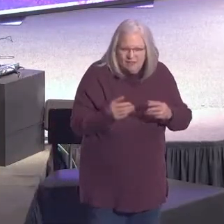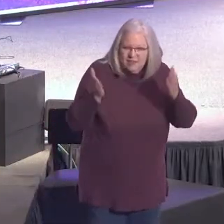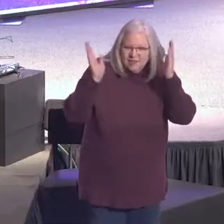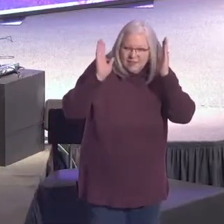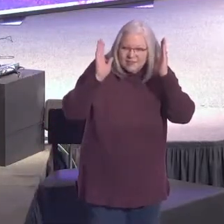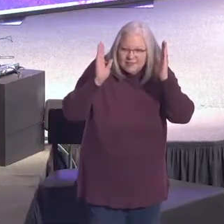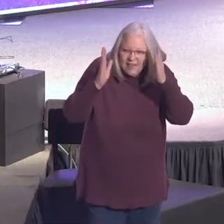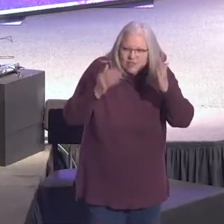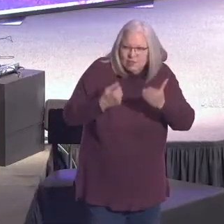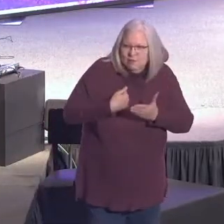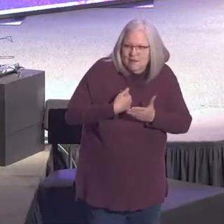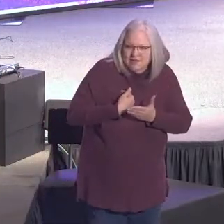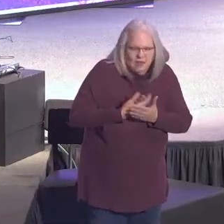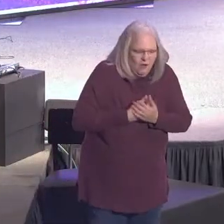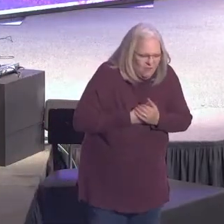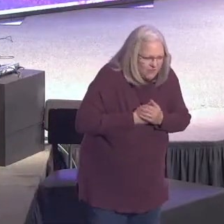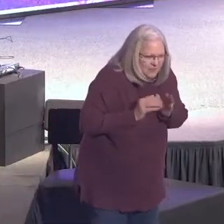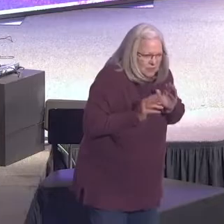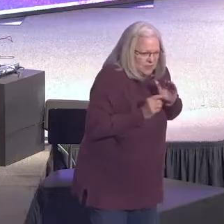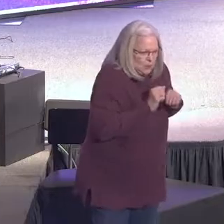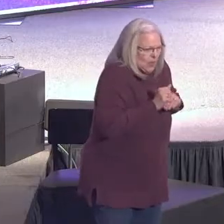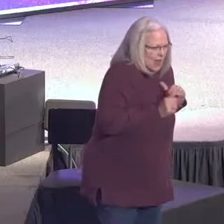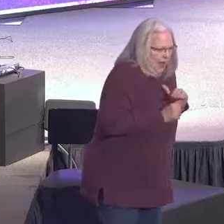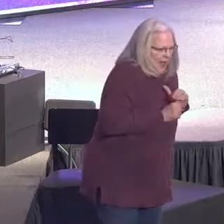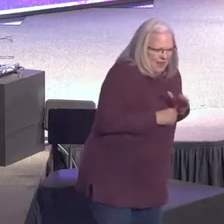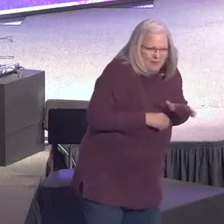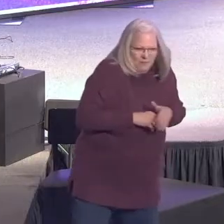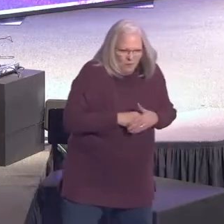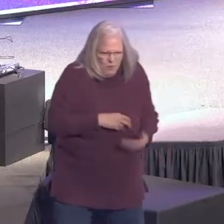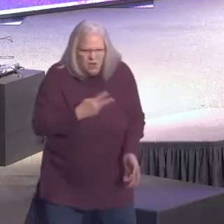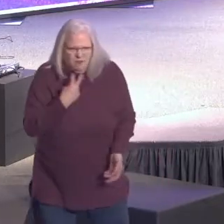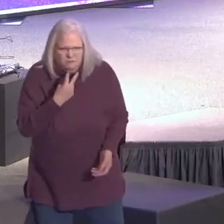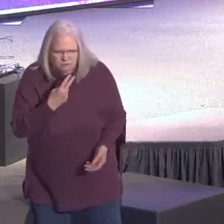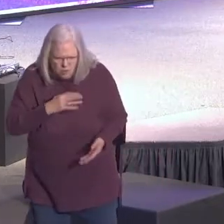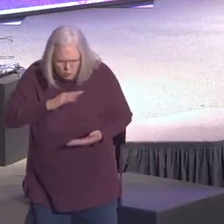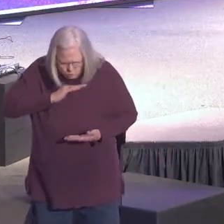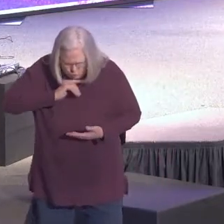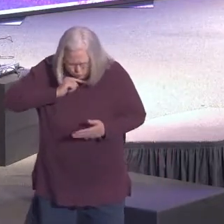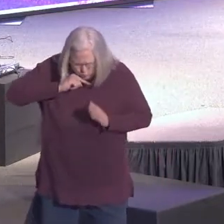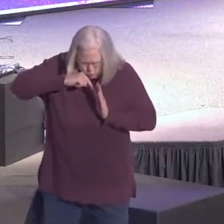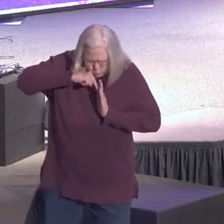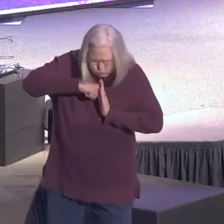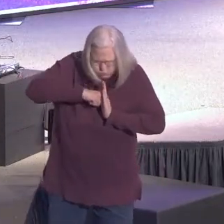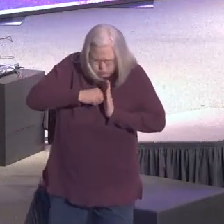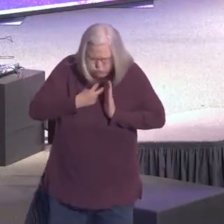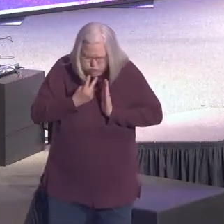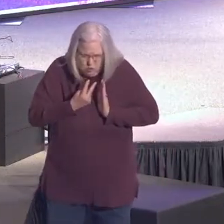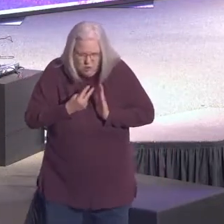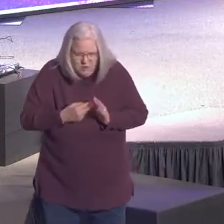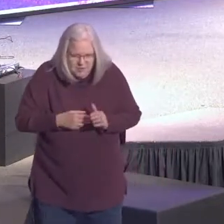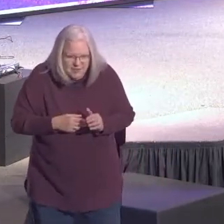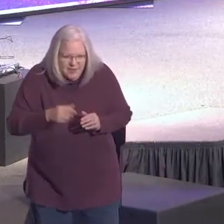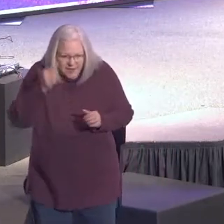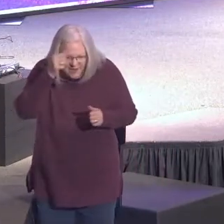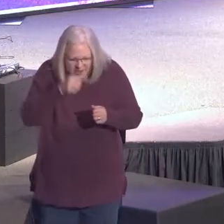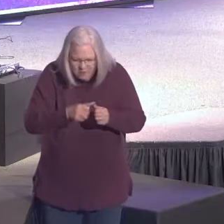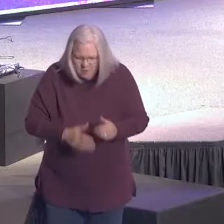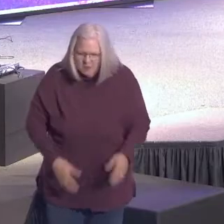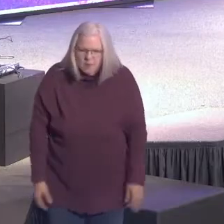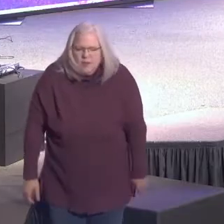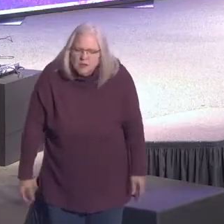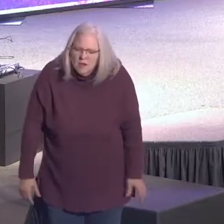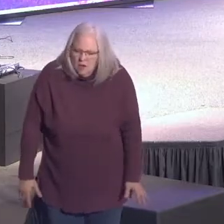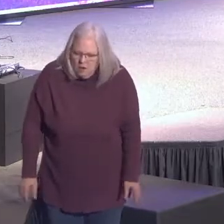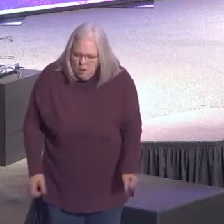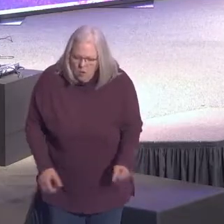one got away with anything with this guy. and he had a very deep voice and I remember going down to that office and I'm thinking, no,